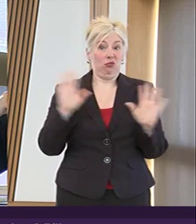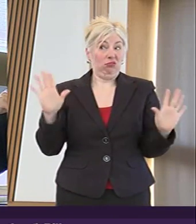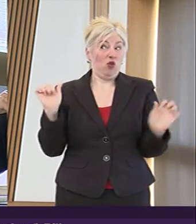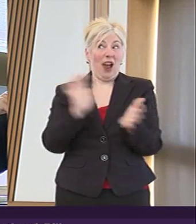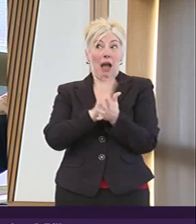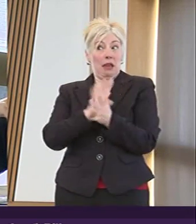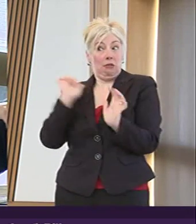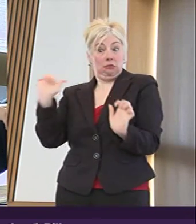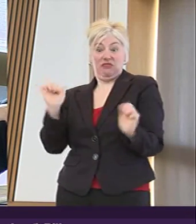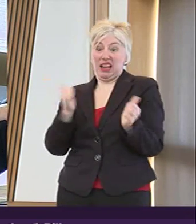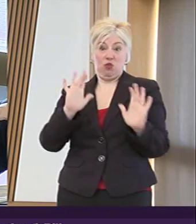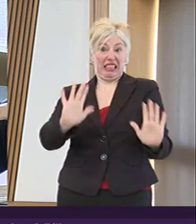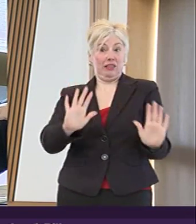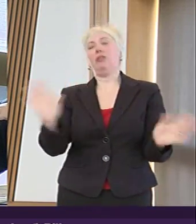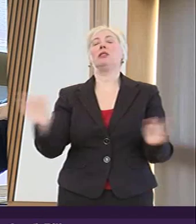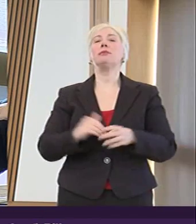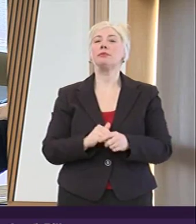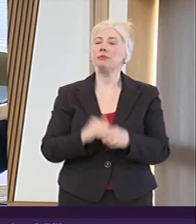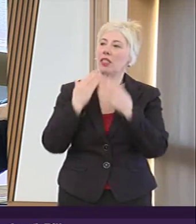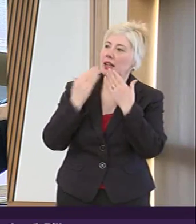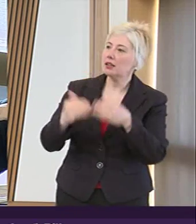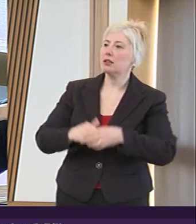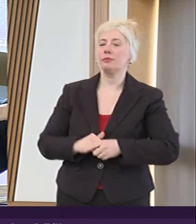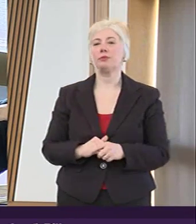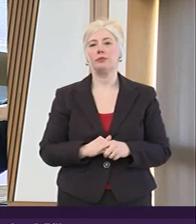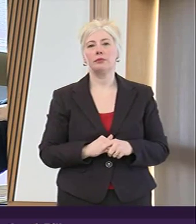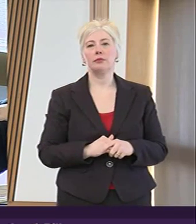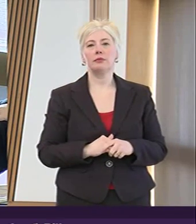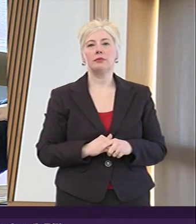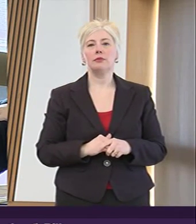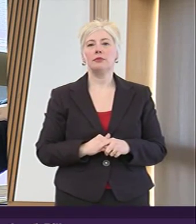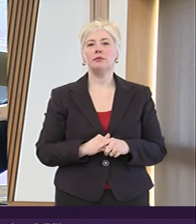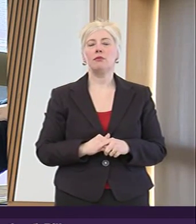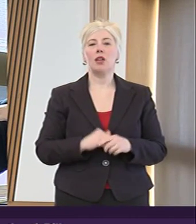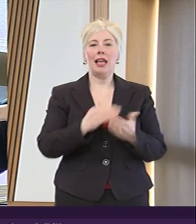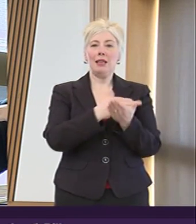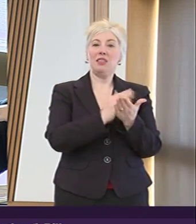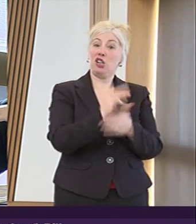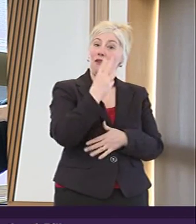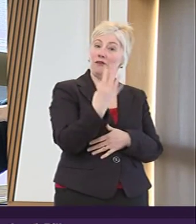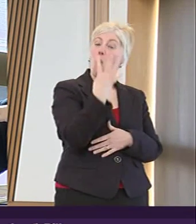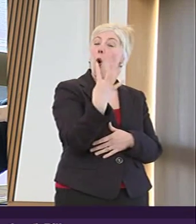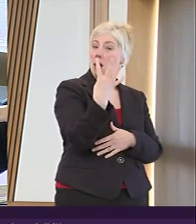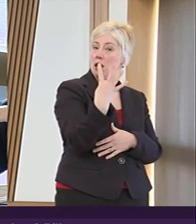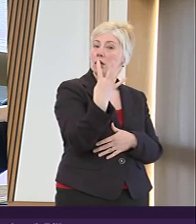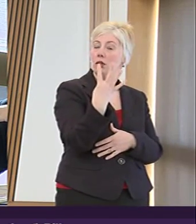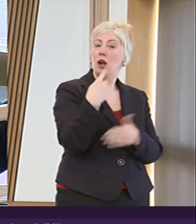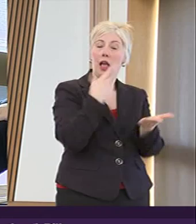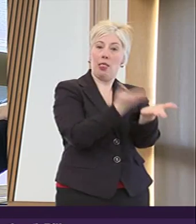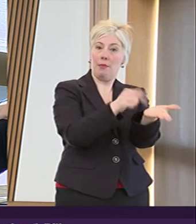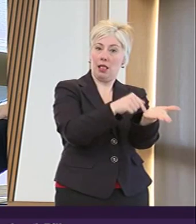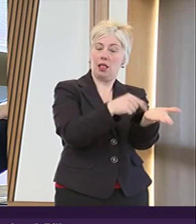thank you section four sets out the